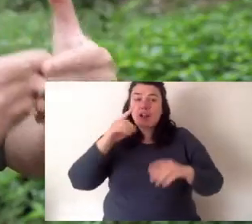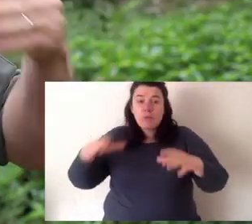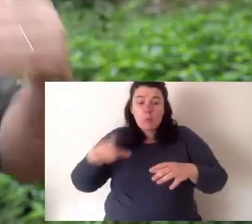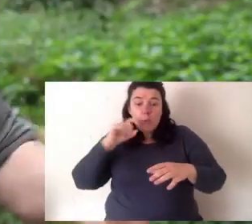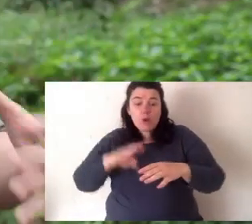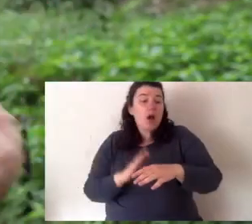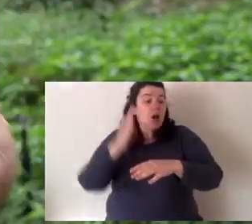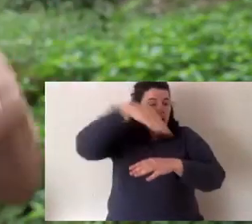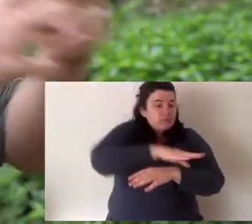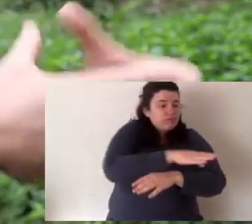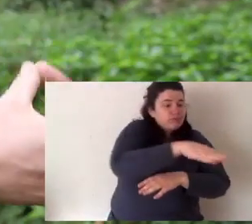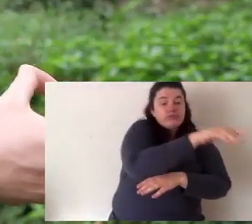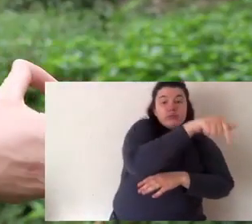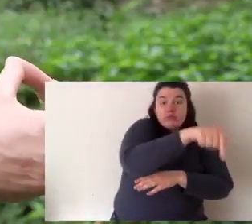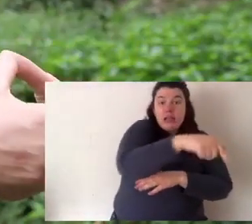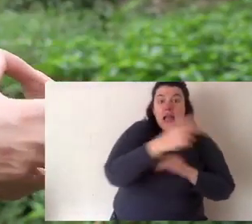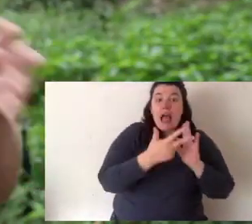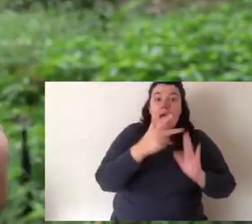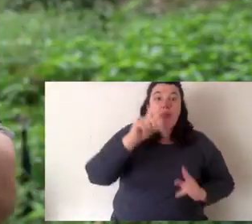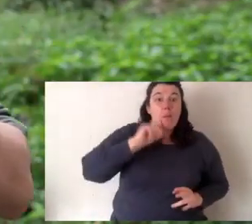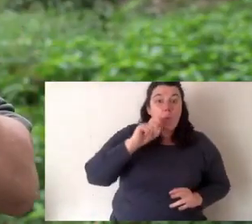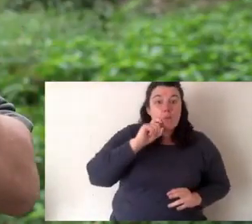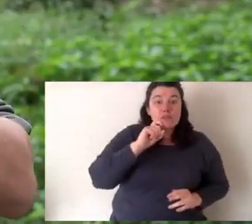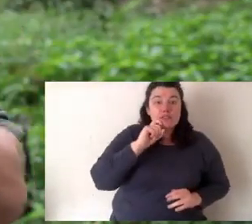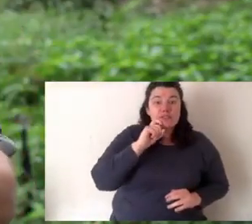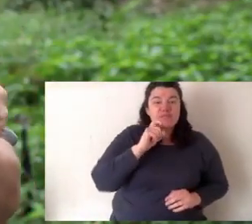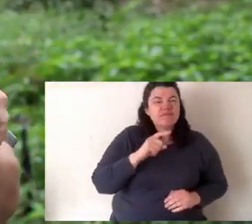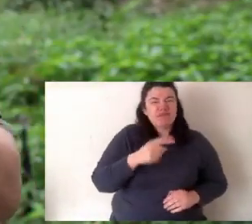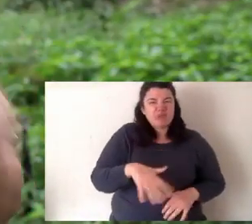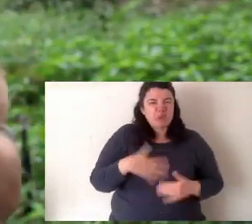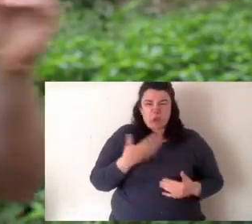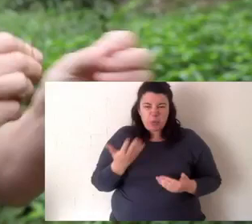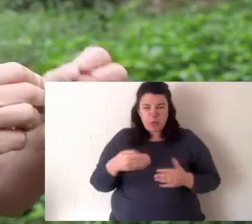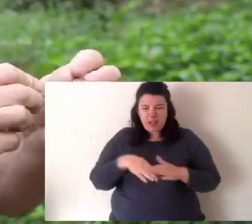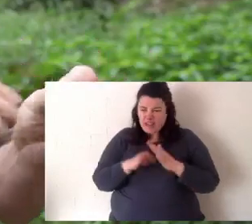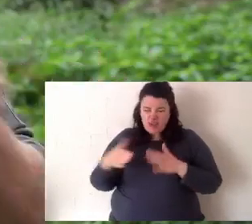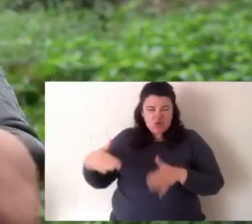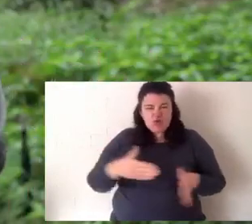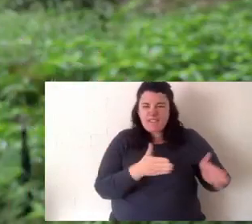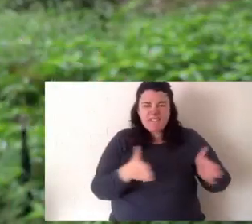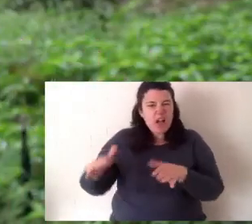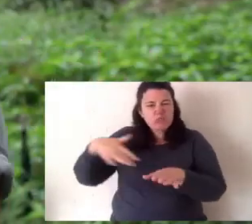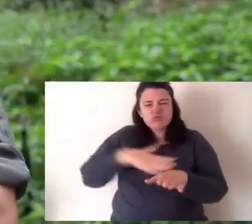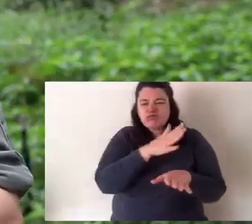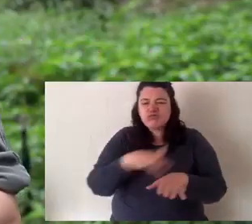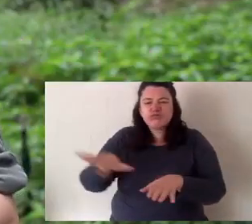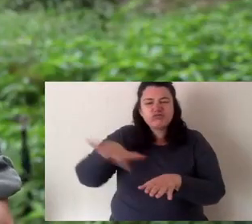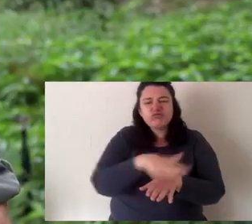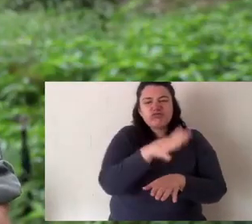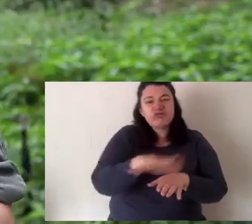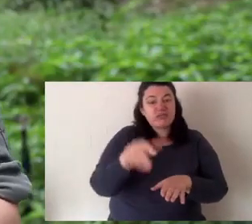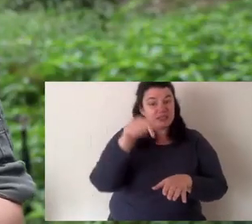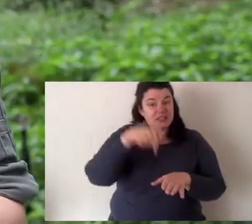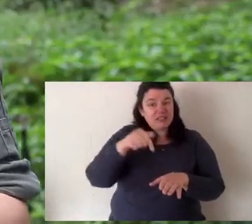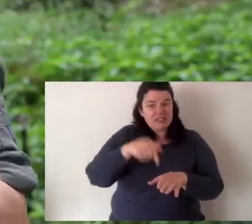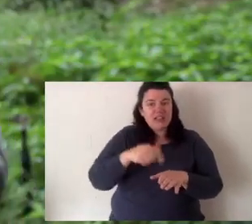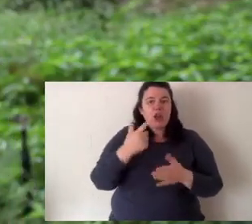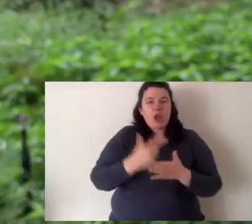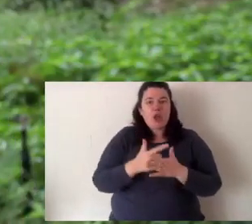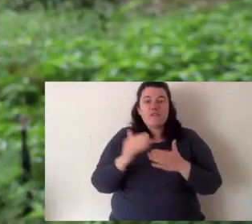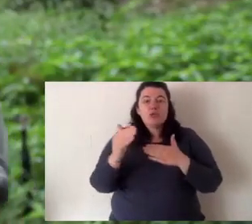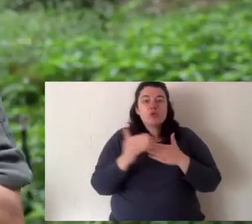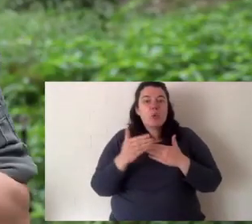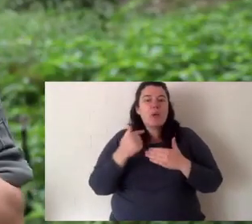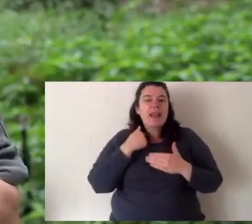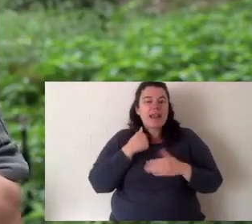the land to find different bodies of water. And it actually prefers that than being in a flowing river. And the